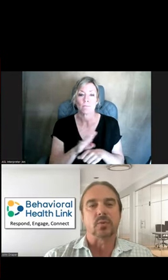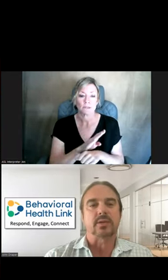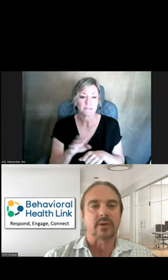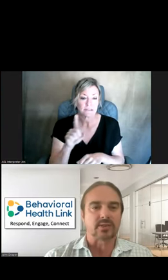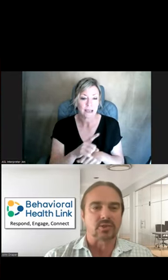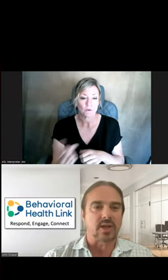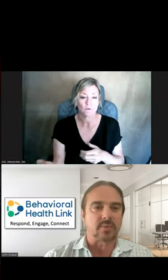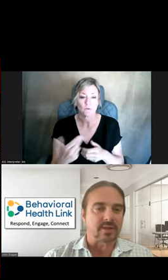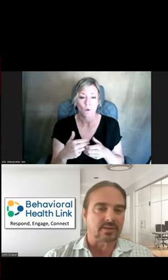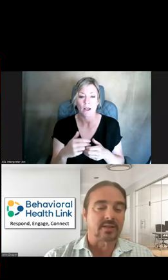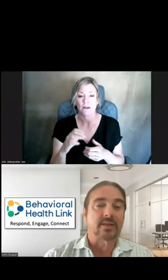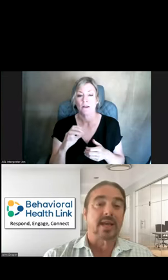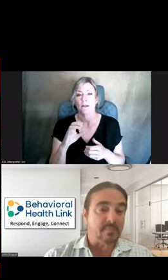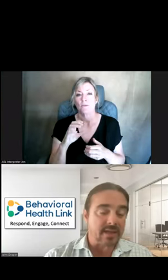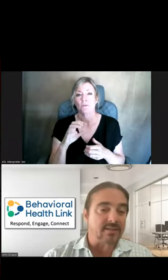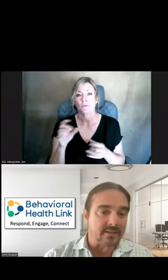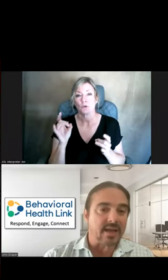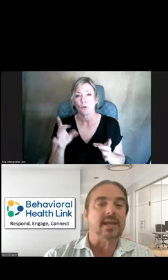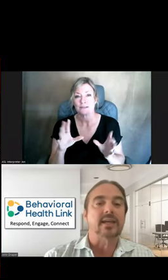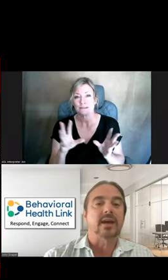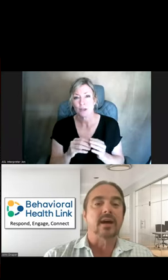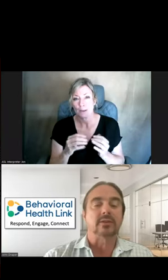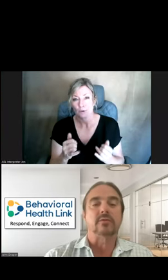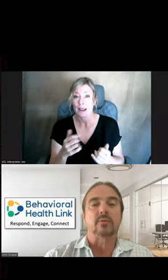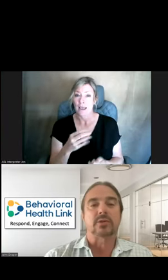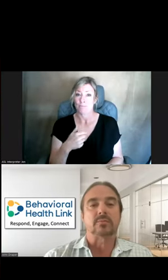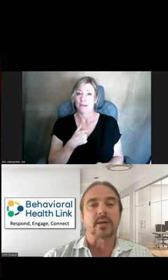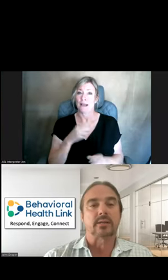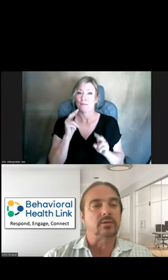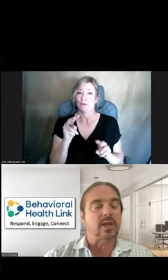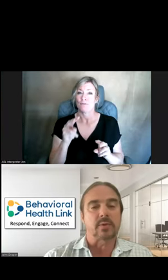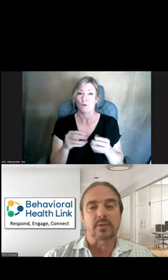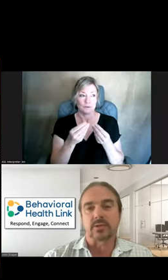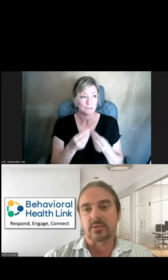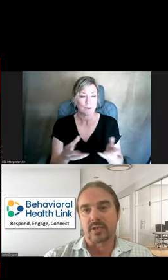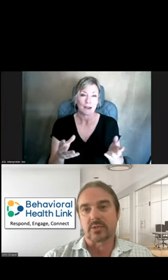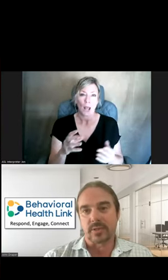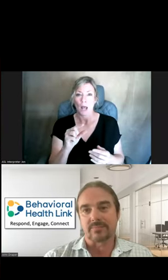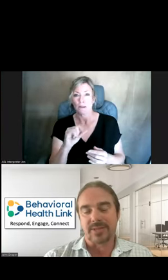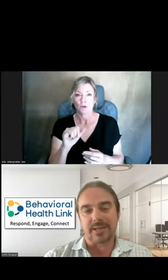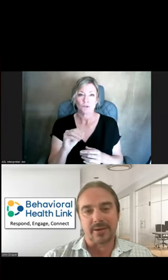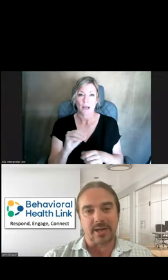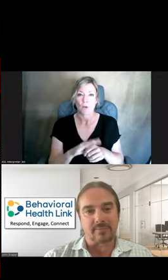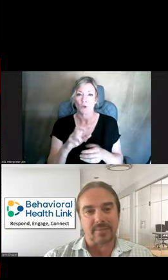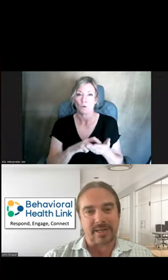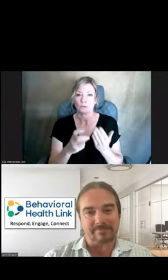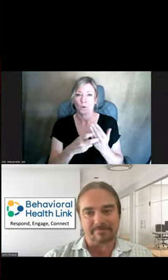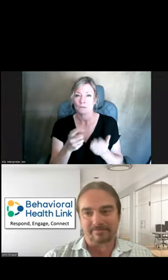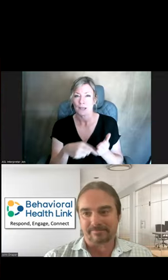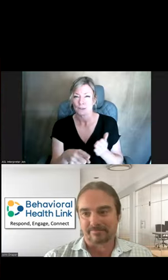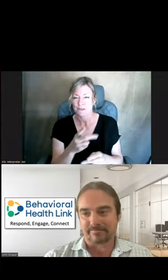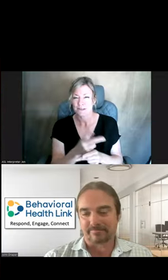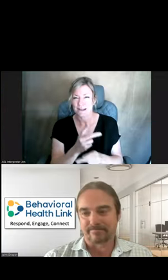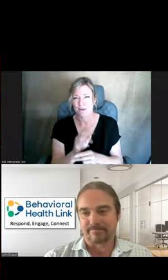to join the Crisis Jam with us and me today. Looking forward to spreading a little jam on your toast next week. Take care now. Bye-bye.